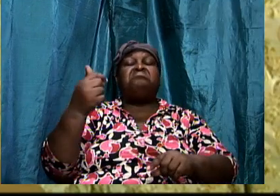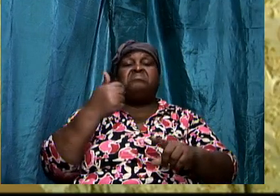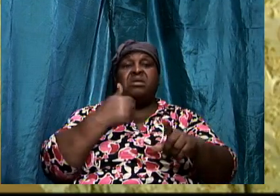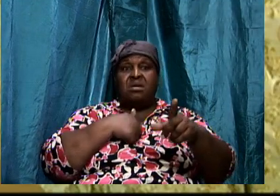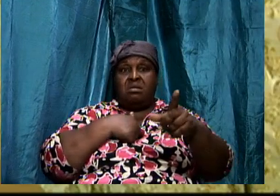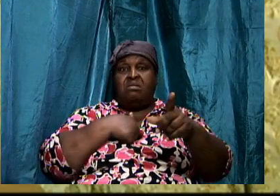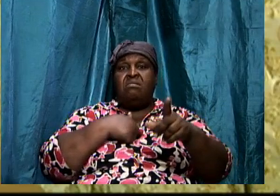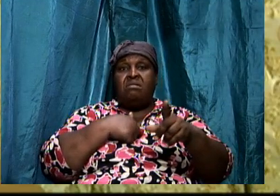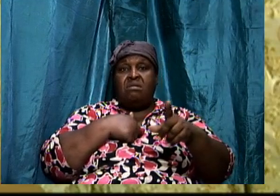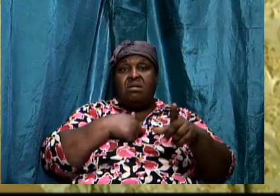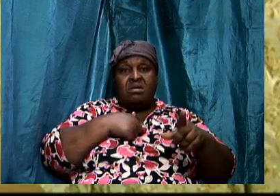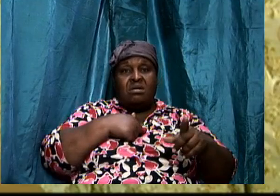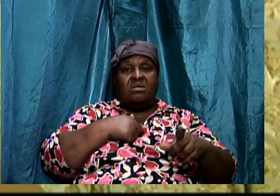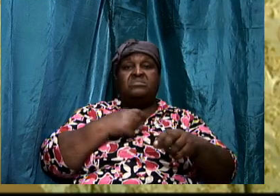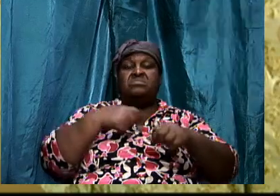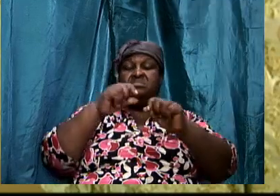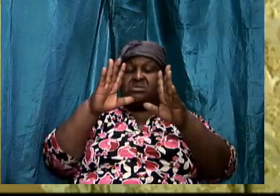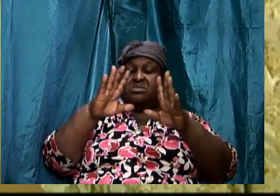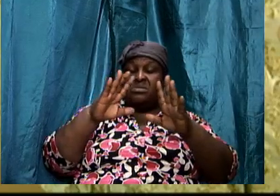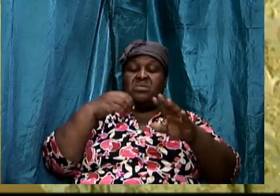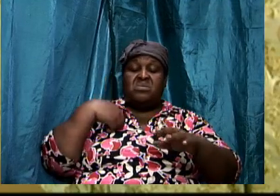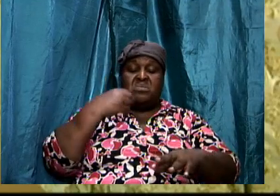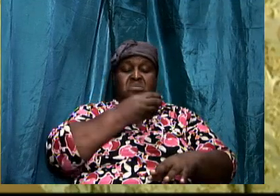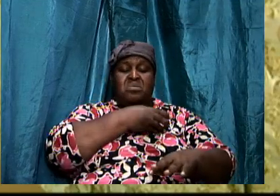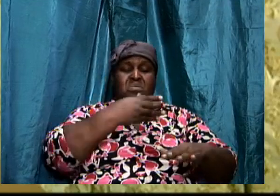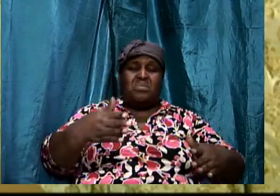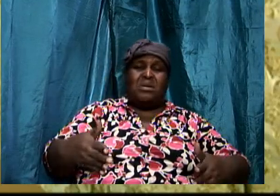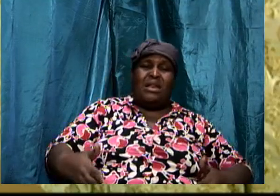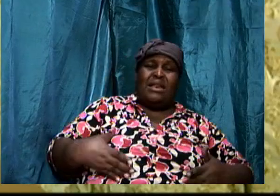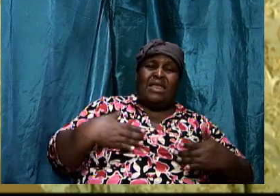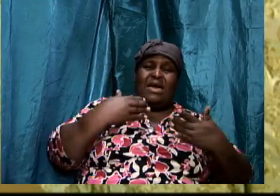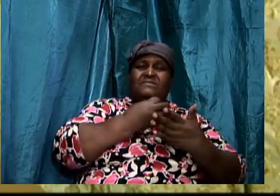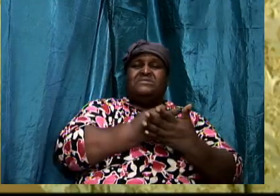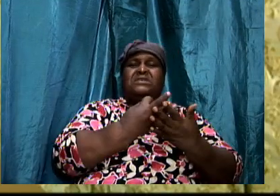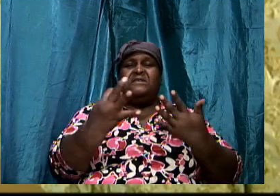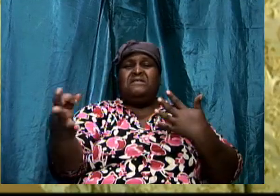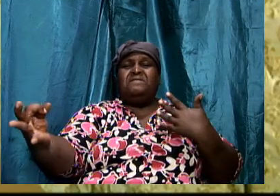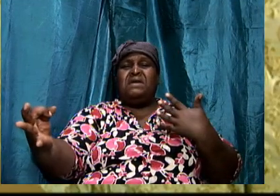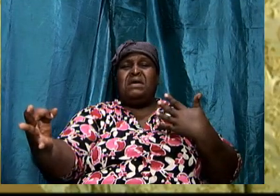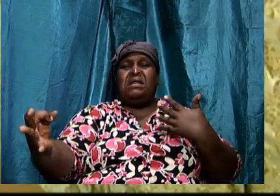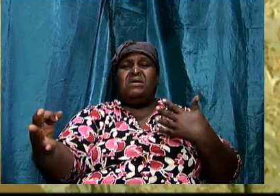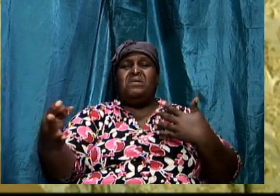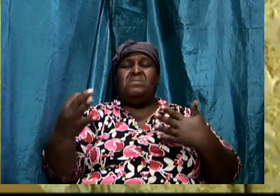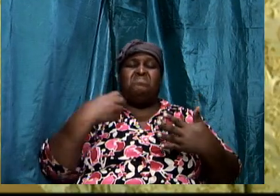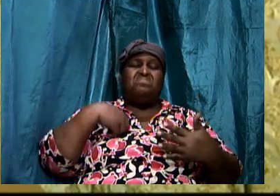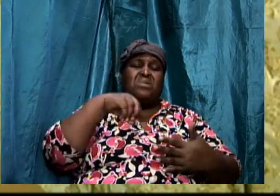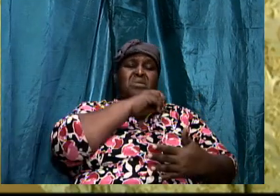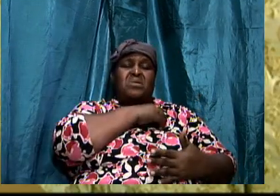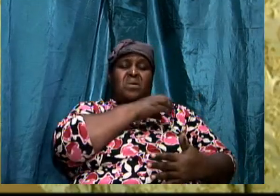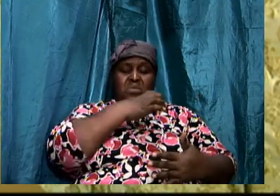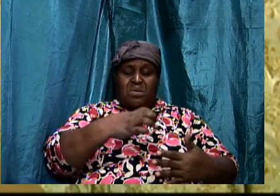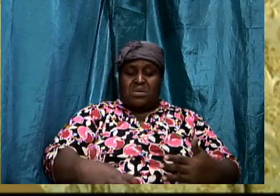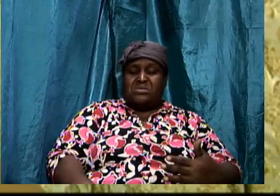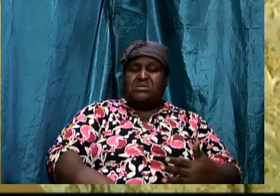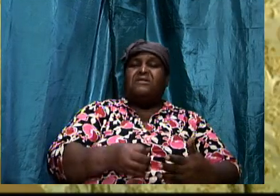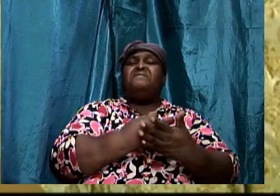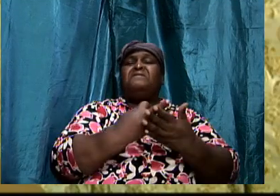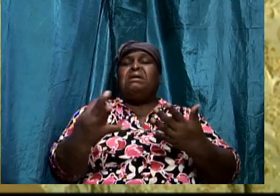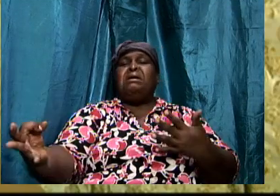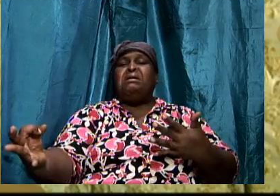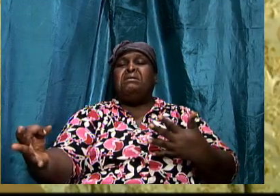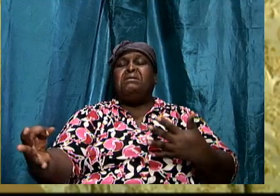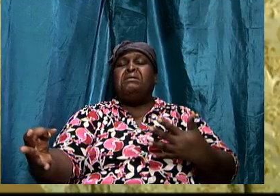of us, our lives are going to be failure. Our Christianity is going to be a failure.